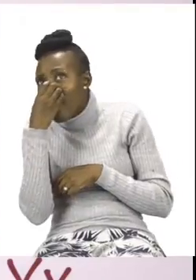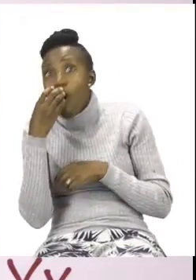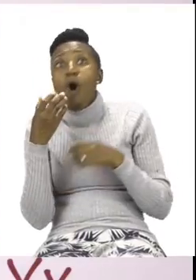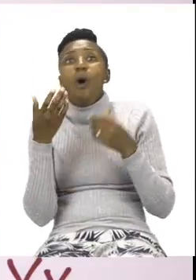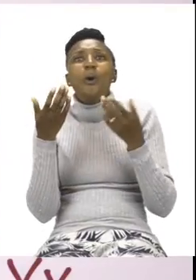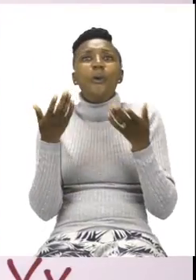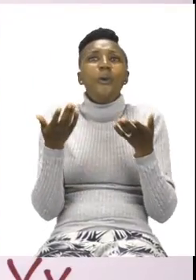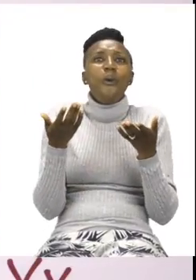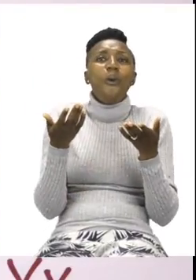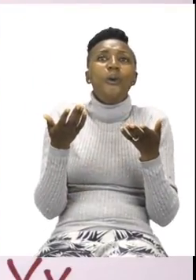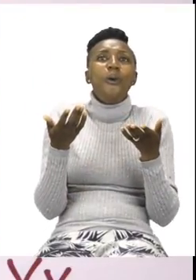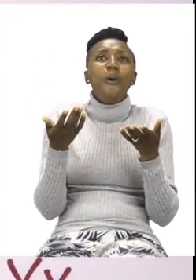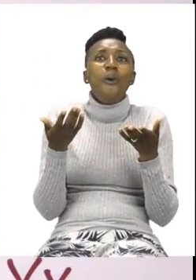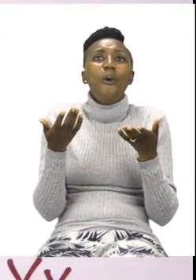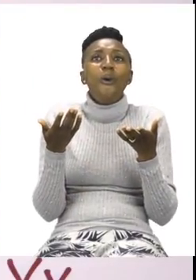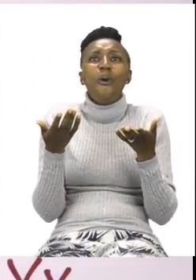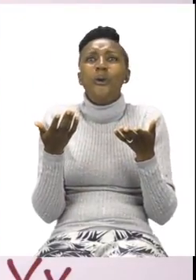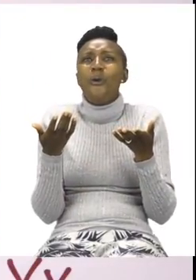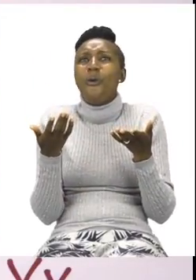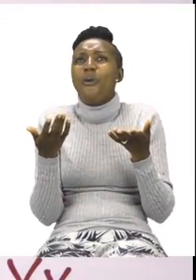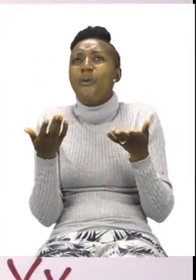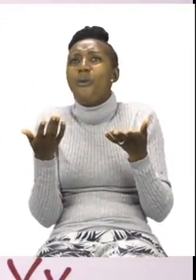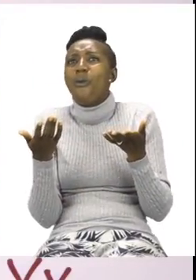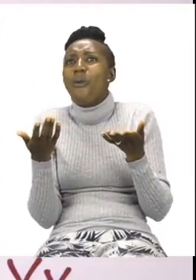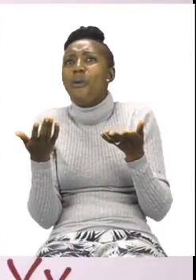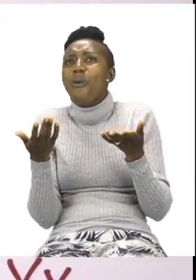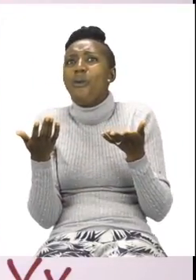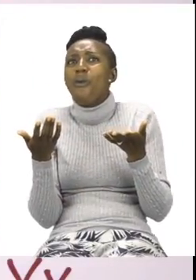Zosie, let's go and play by the swings, please.